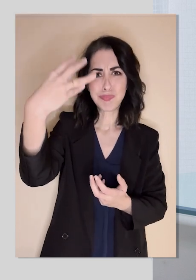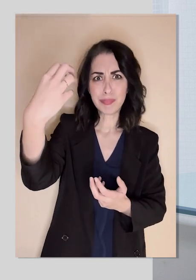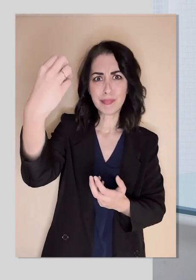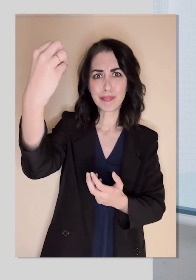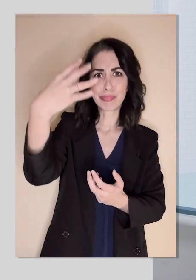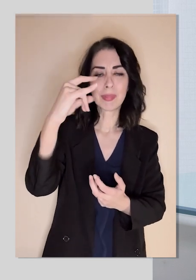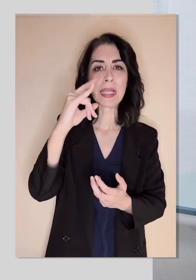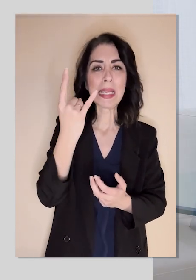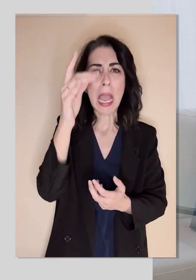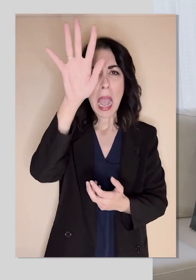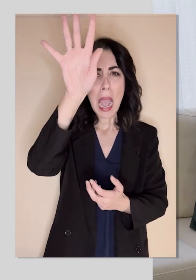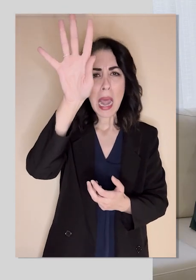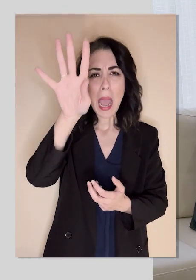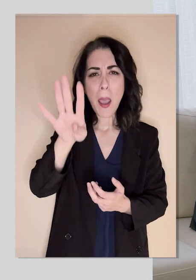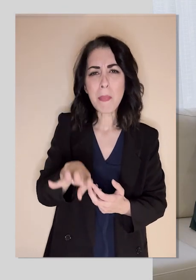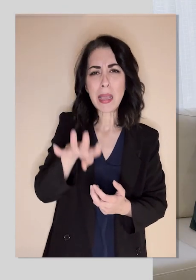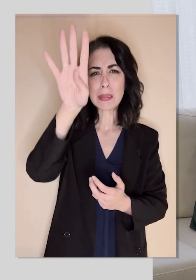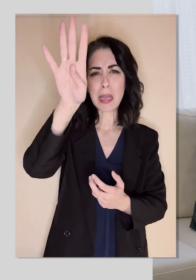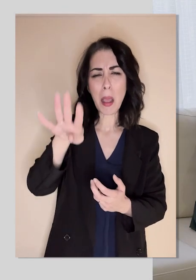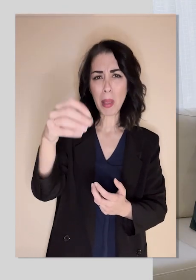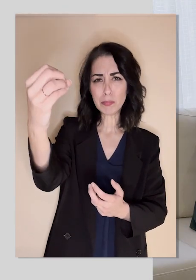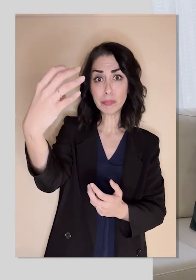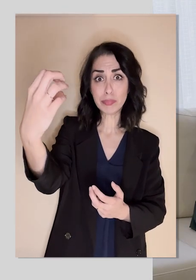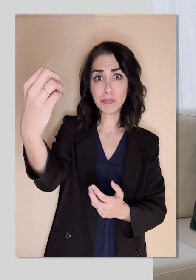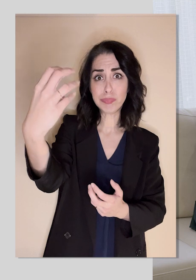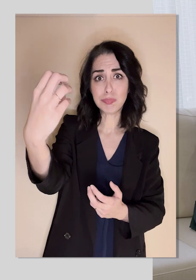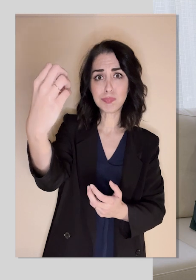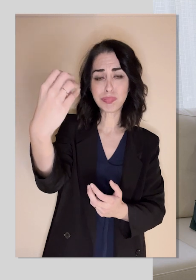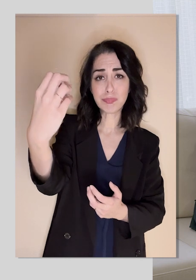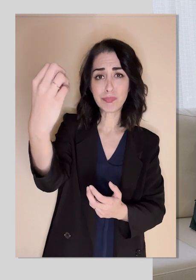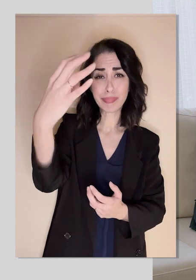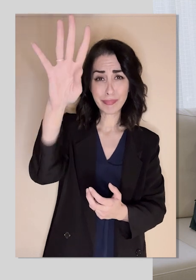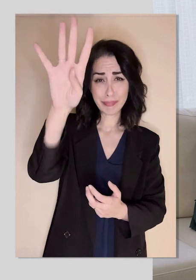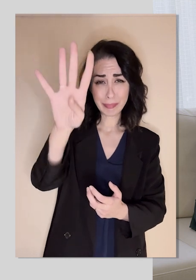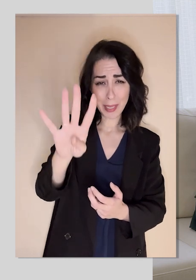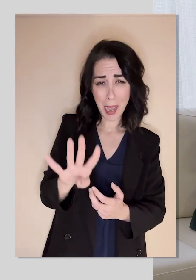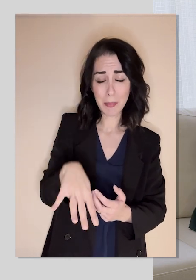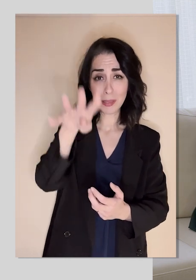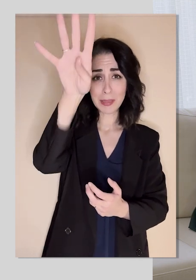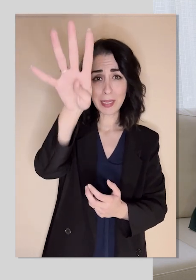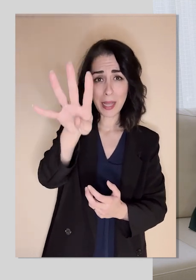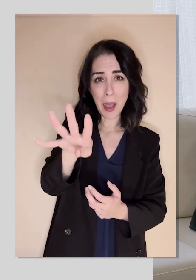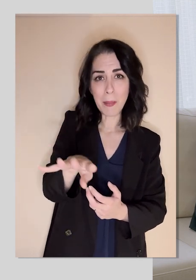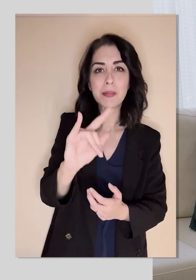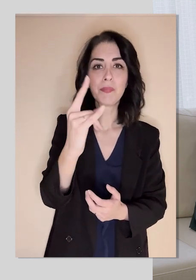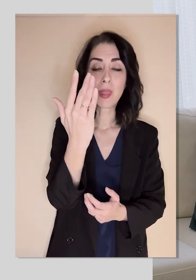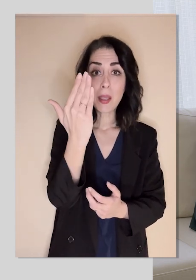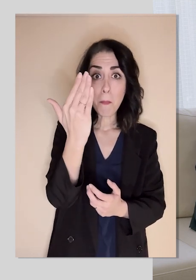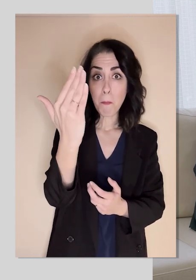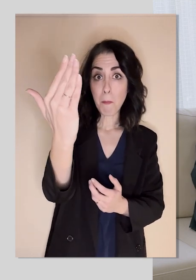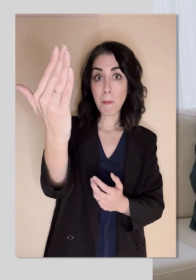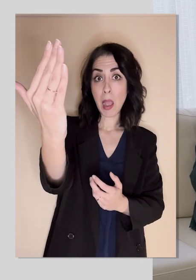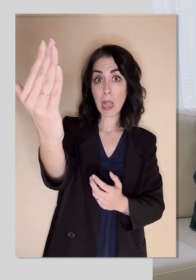spots in certain areas. They might see something that appears way too far away or too